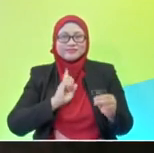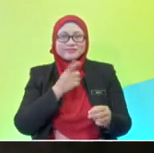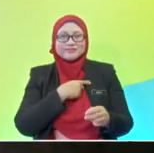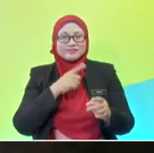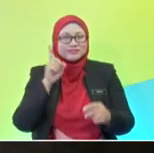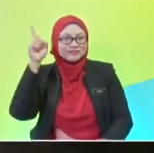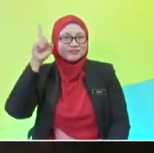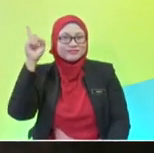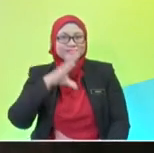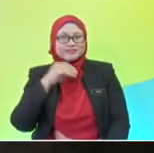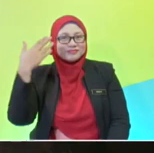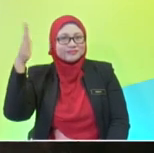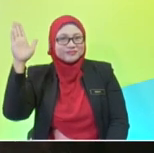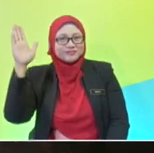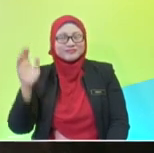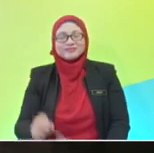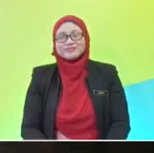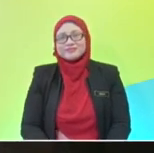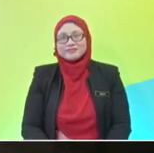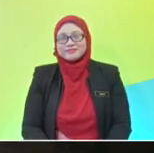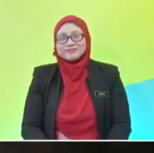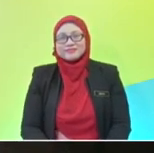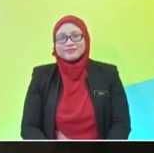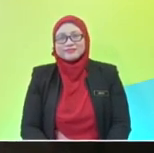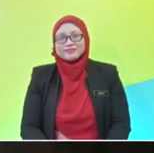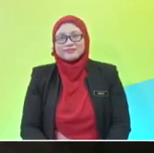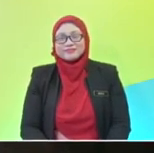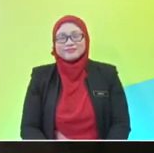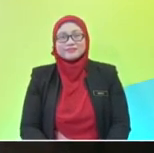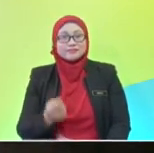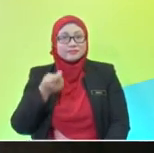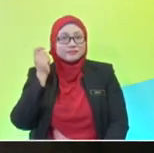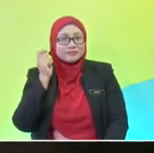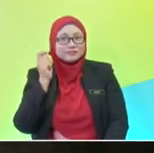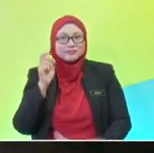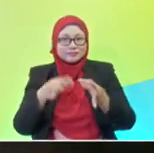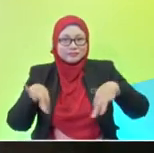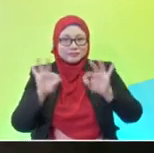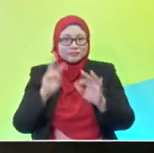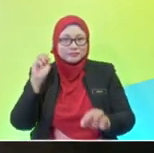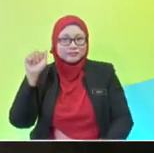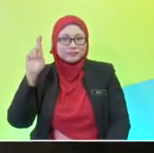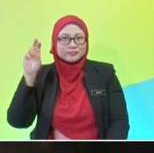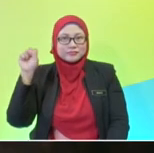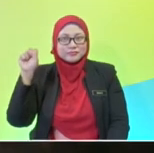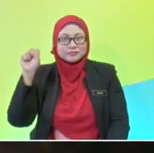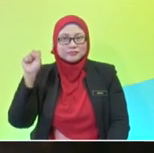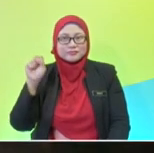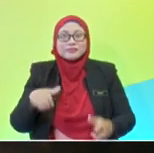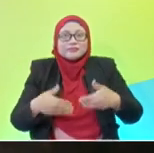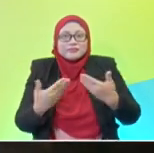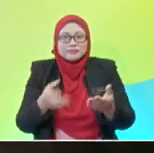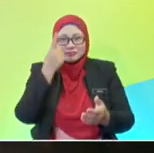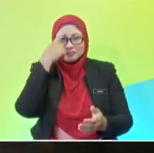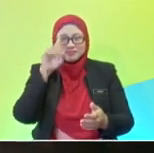And you can imagine that from our gimmick just now when we talked about Mars. Yeah. But how are we going to kick off this segment? All